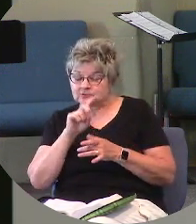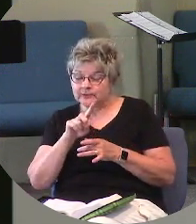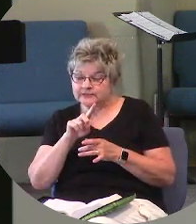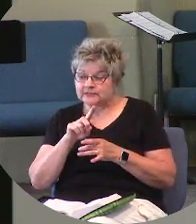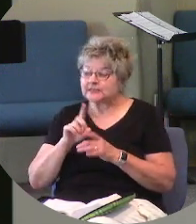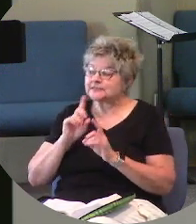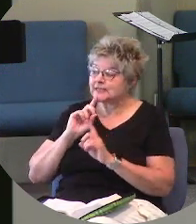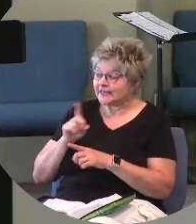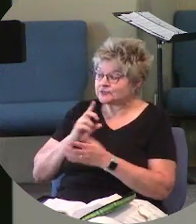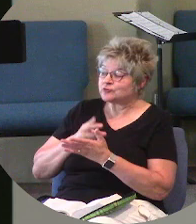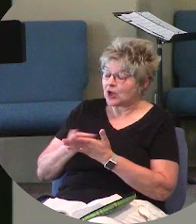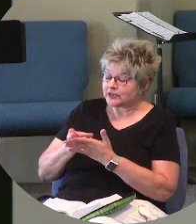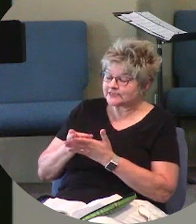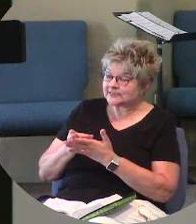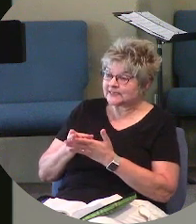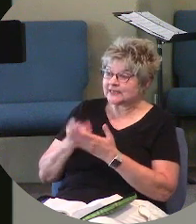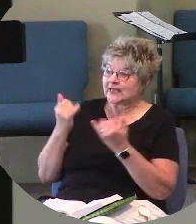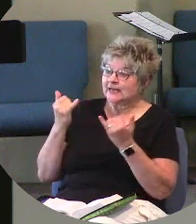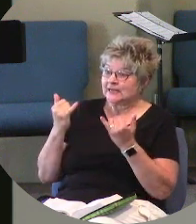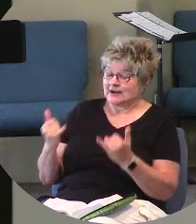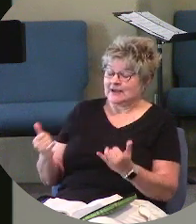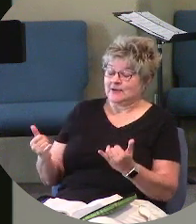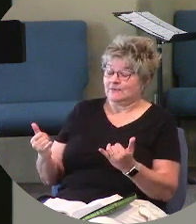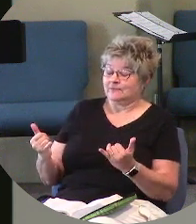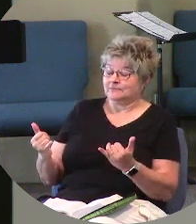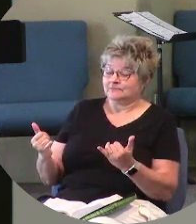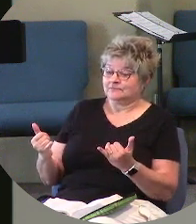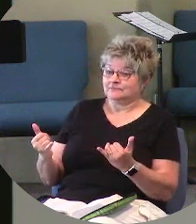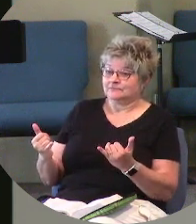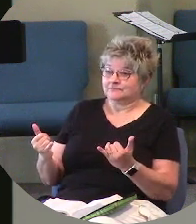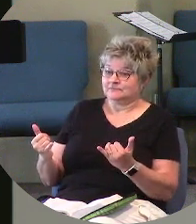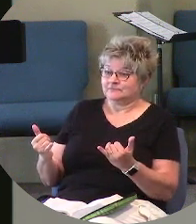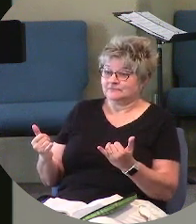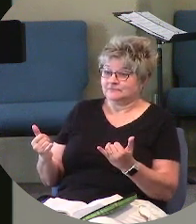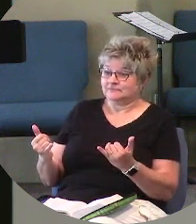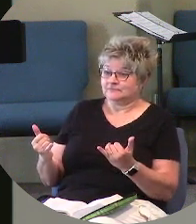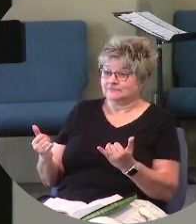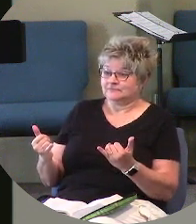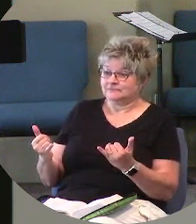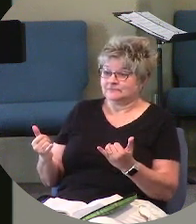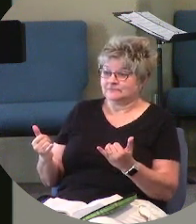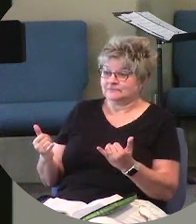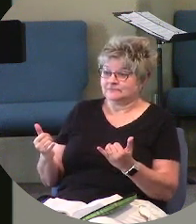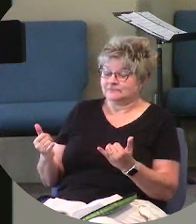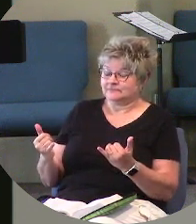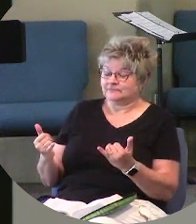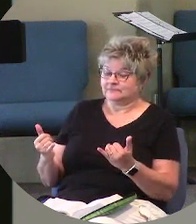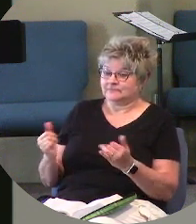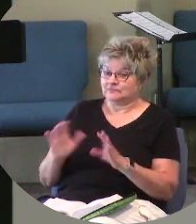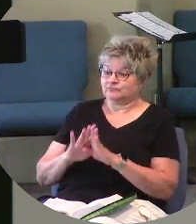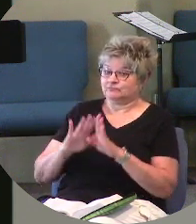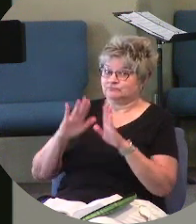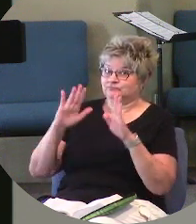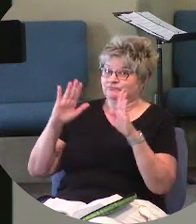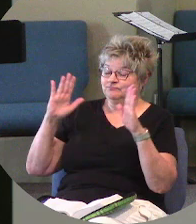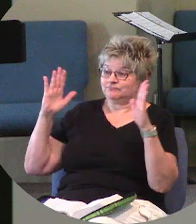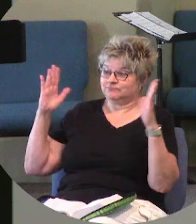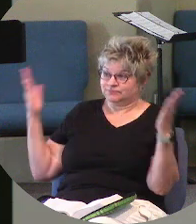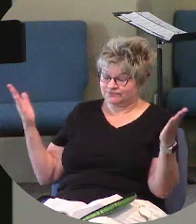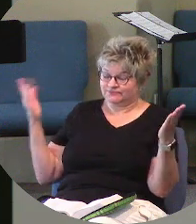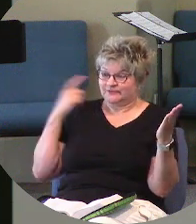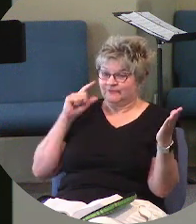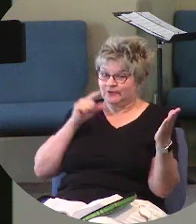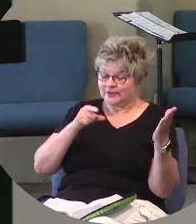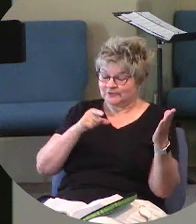answers honestly. And all of a sudden, the doors open for this